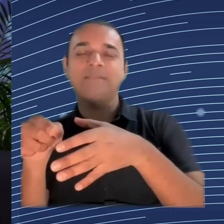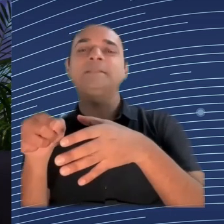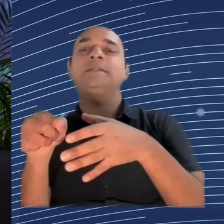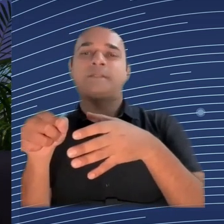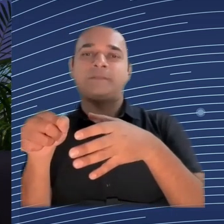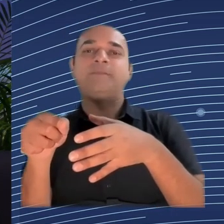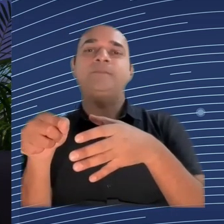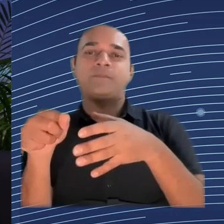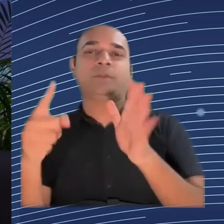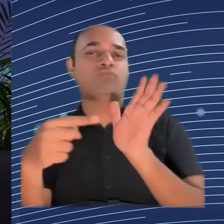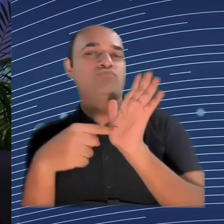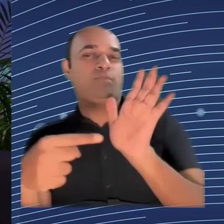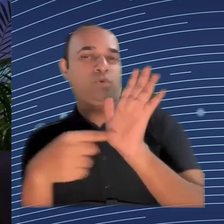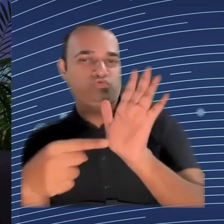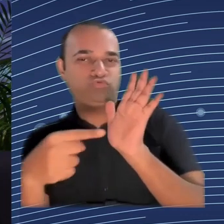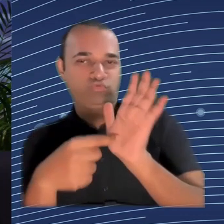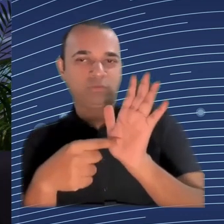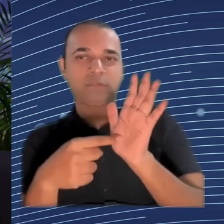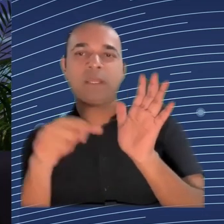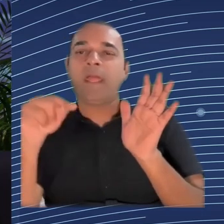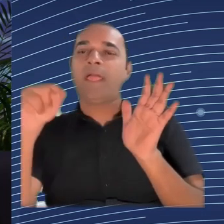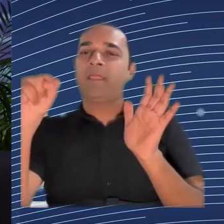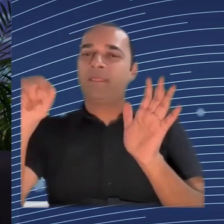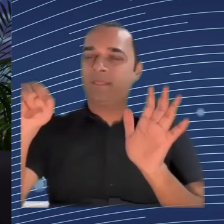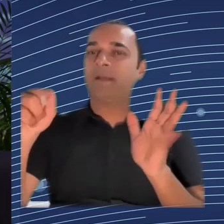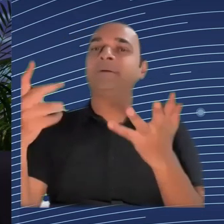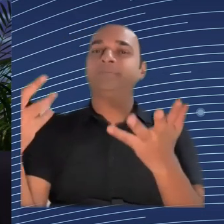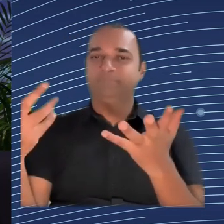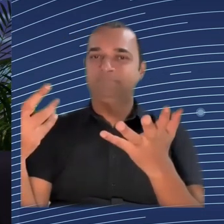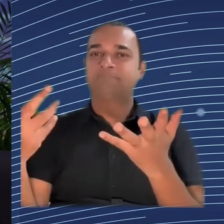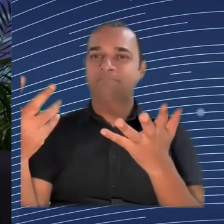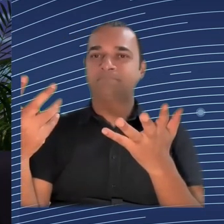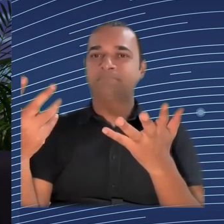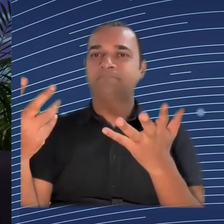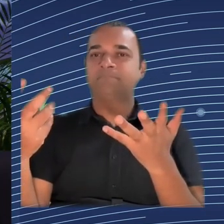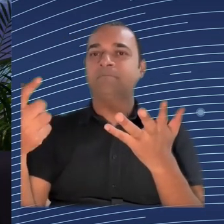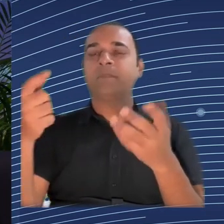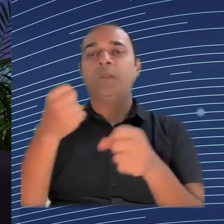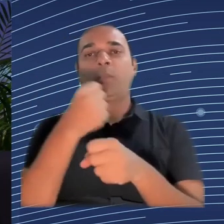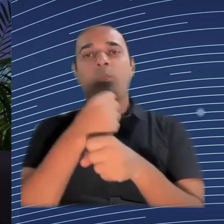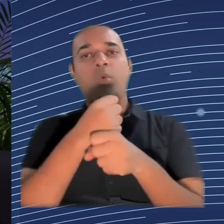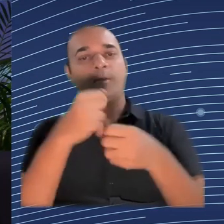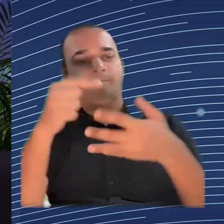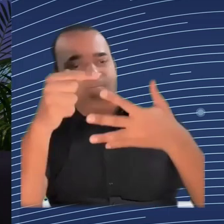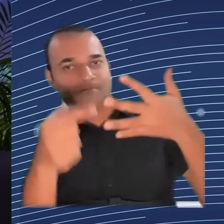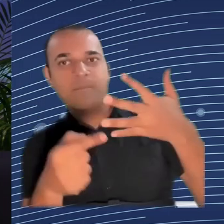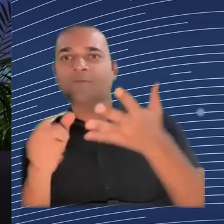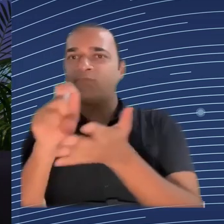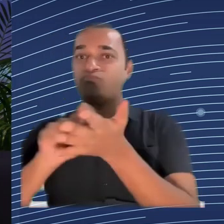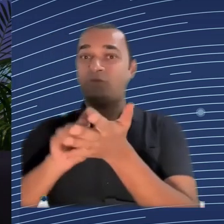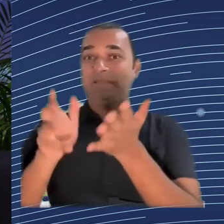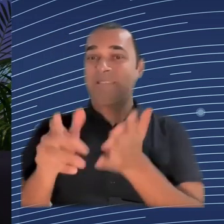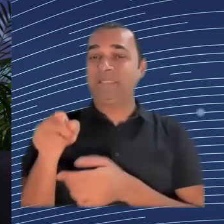many rides and that you should own or get paid for so many rides. So, here, we